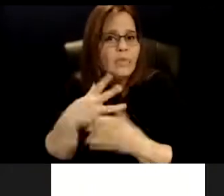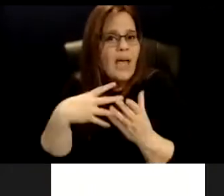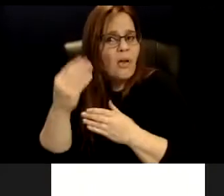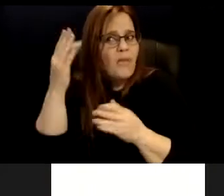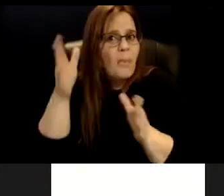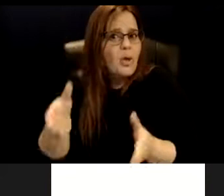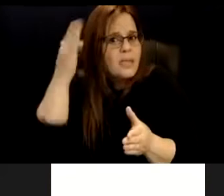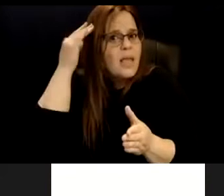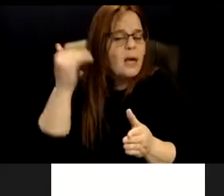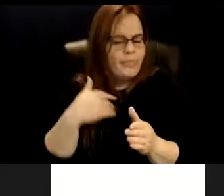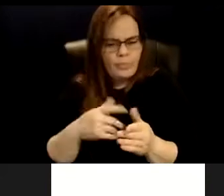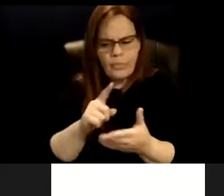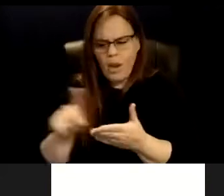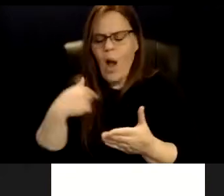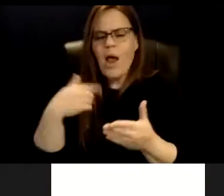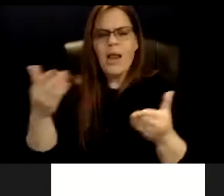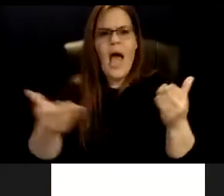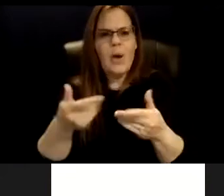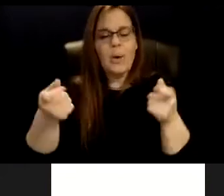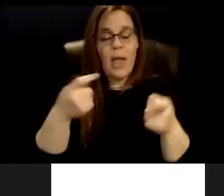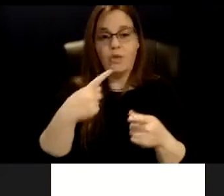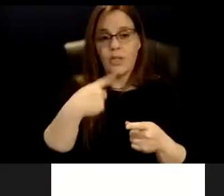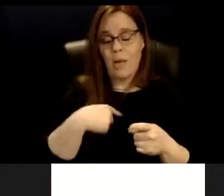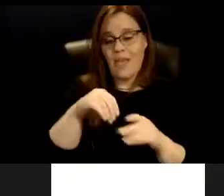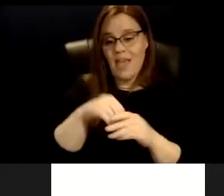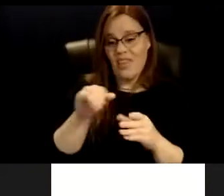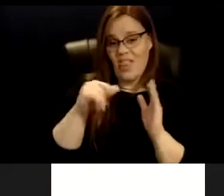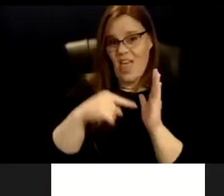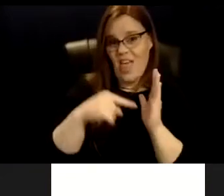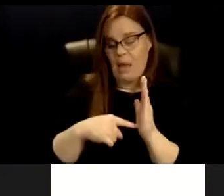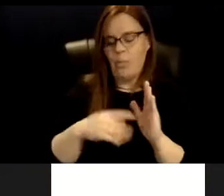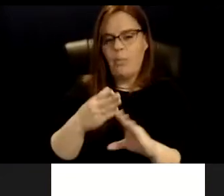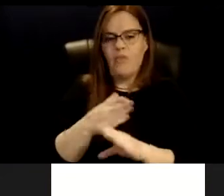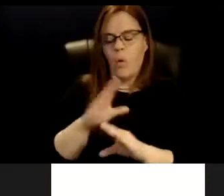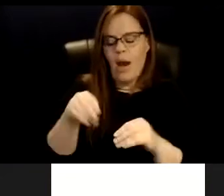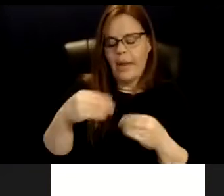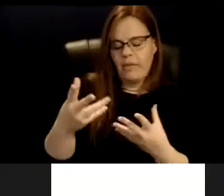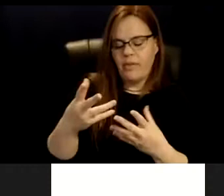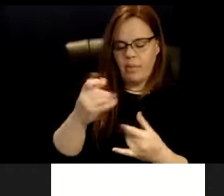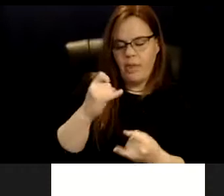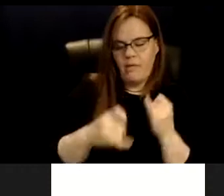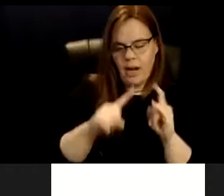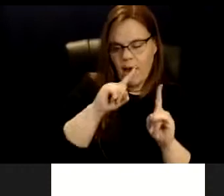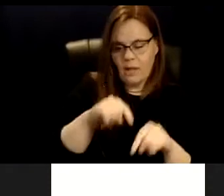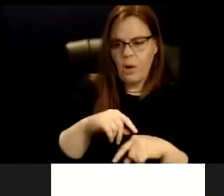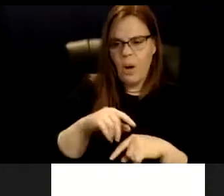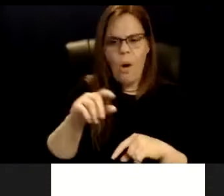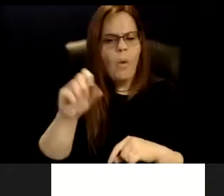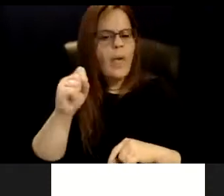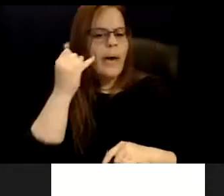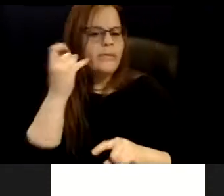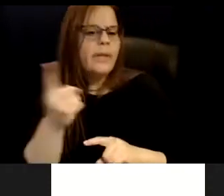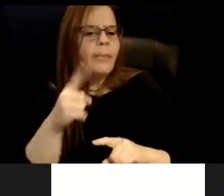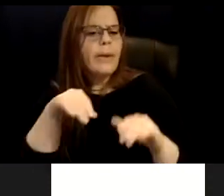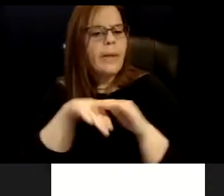hiring manager tell me in that example, before I gave them, you know, the final answer. Yeah. And if someone came